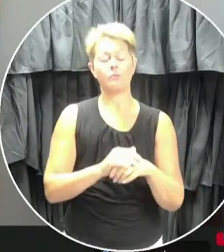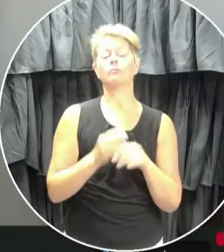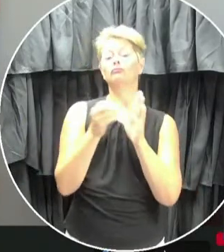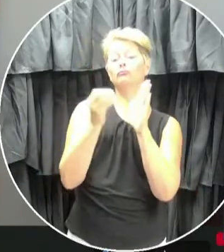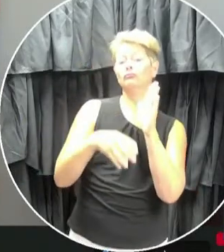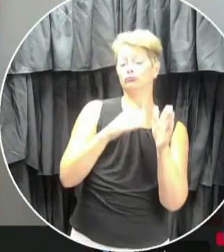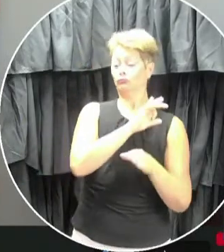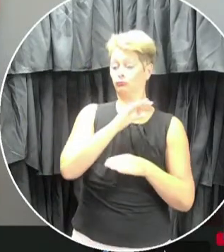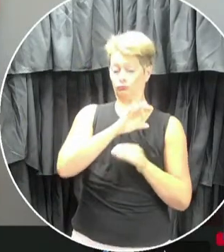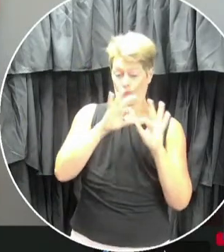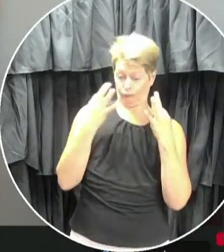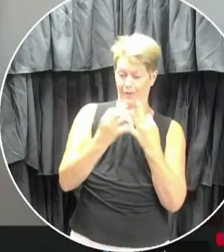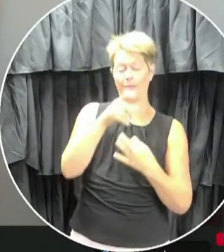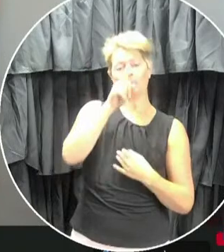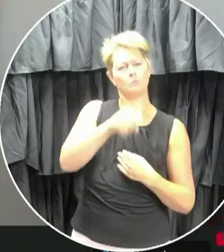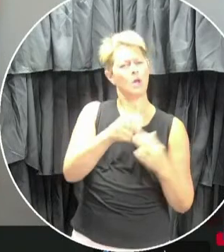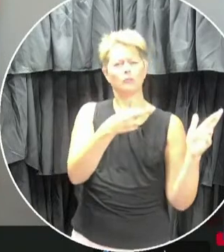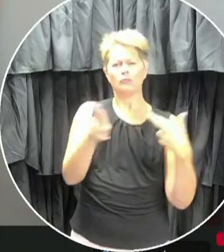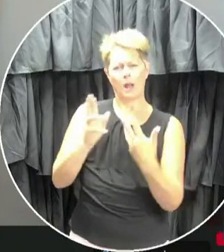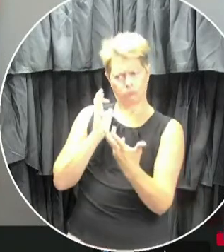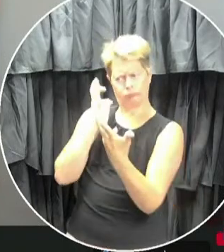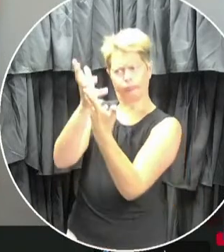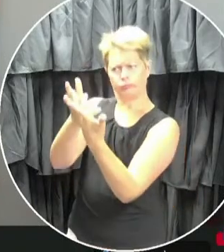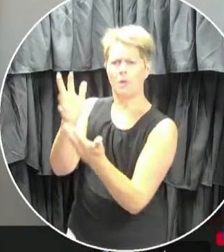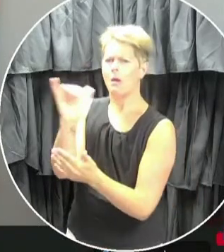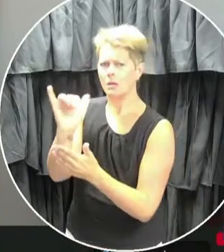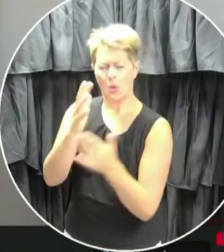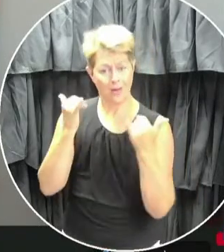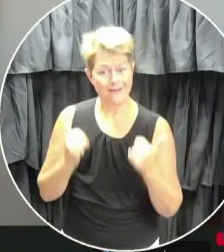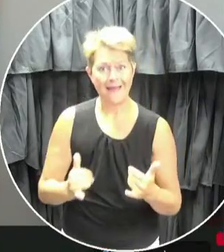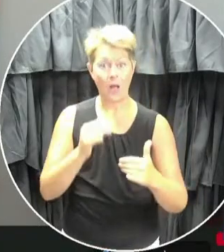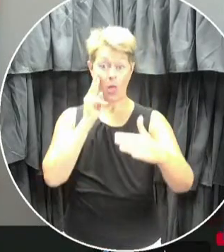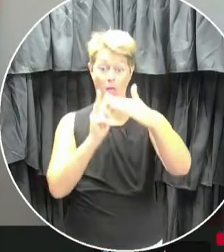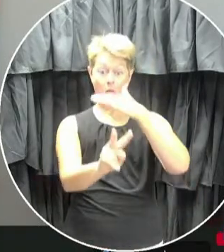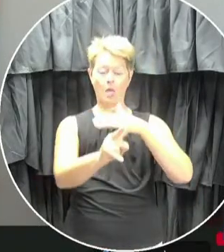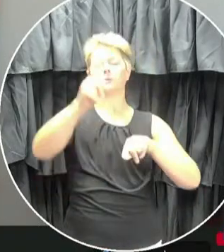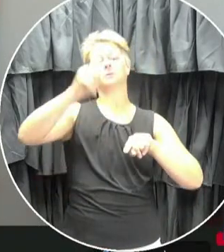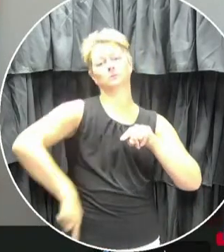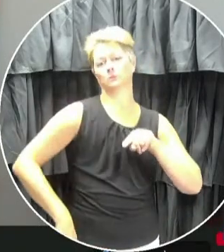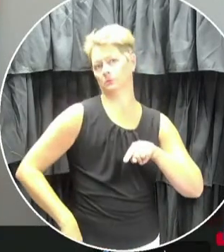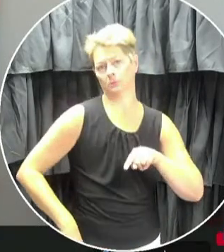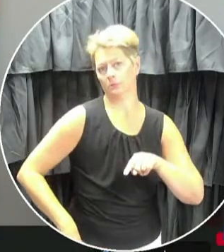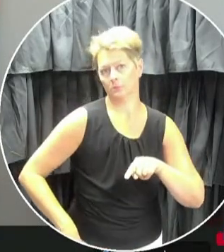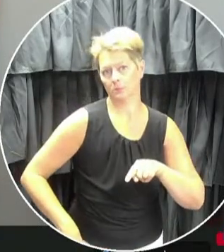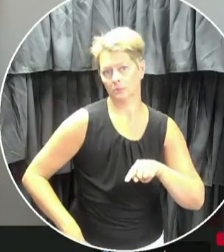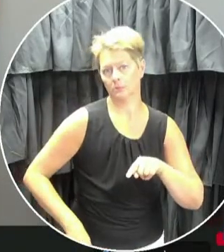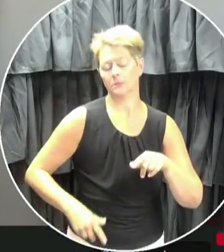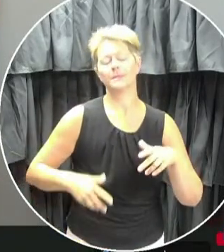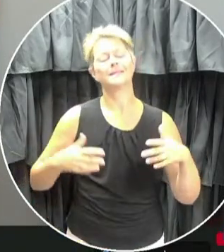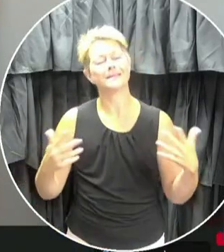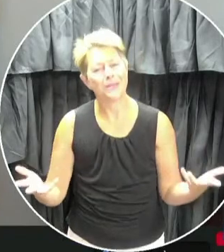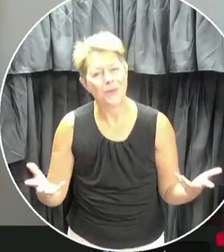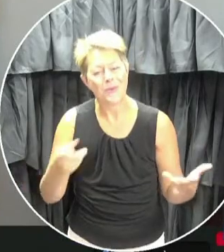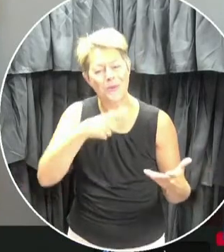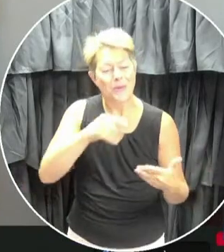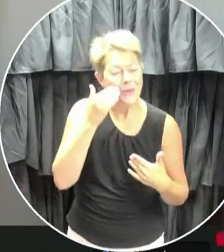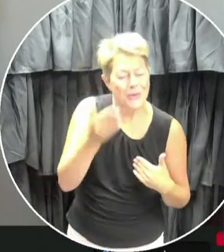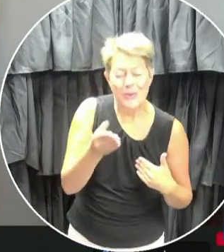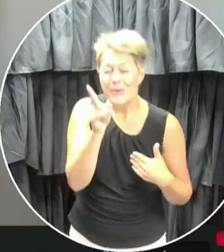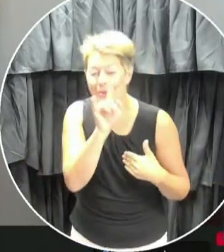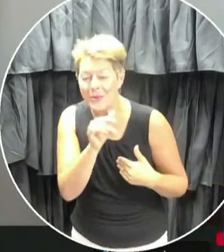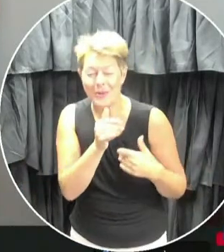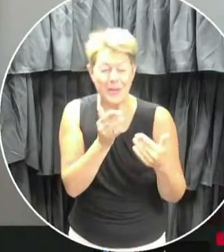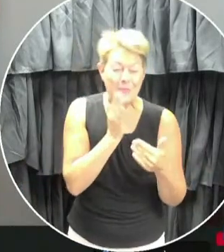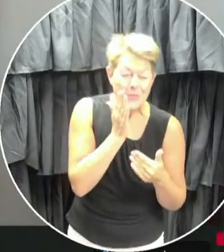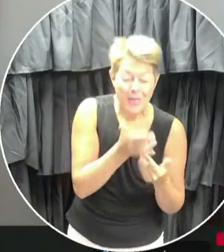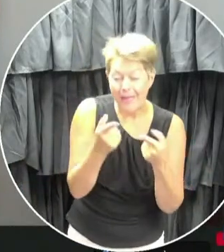adapt as well. Because these are uncertain times, and we don't know exactly what the future is going to